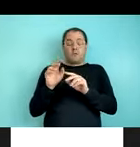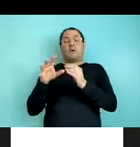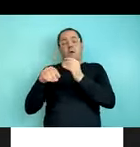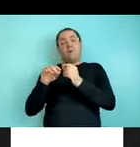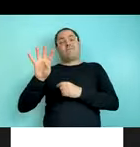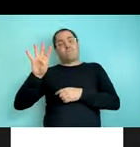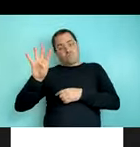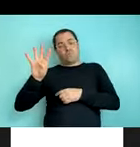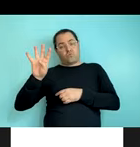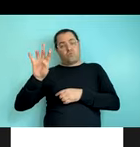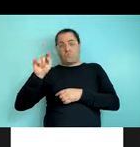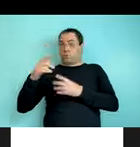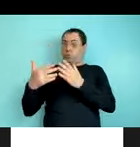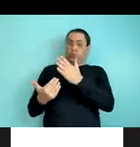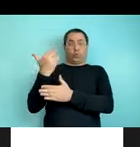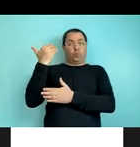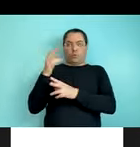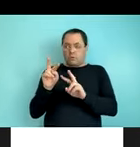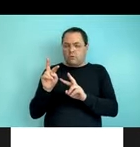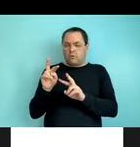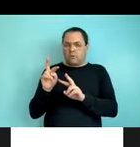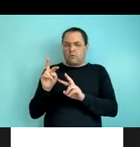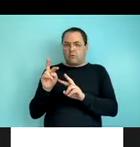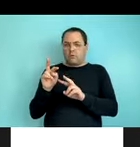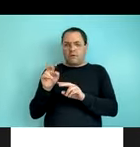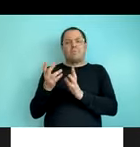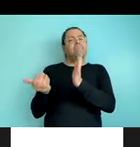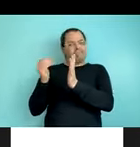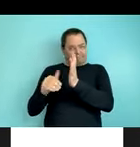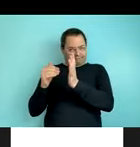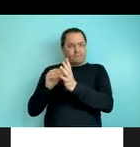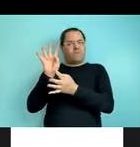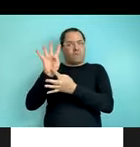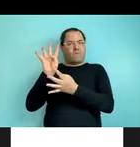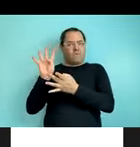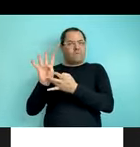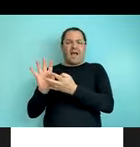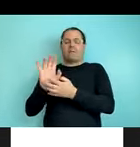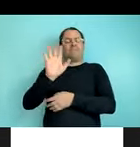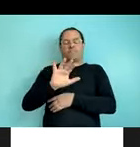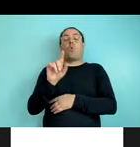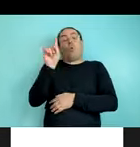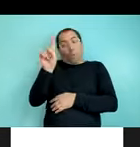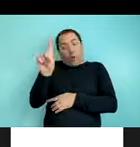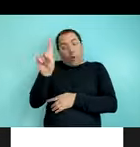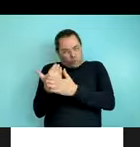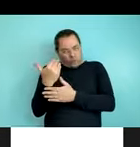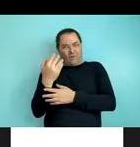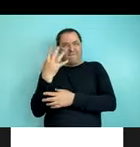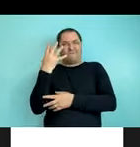included four completely new events that were also repeated four times. One new event that was repeated four times.